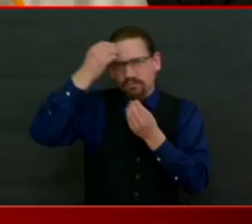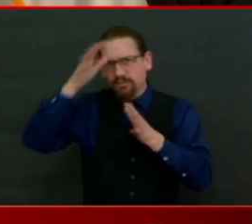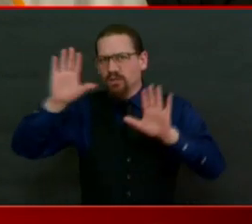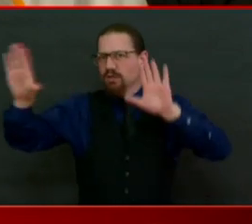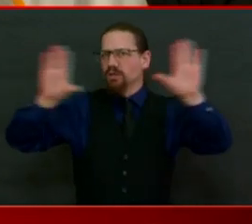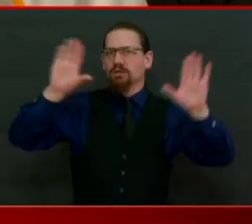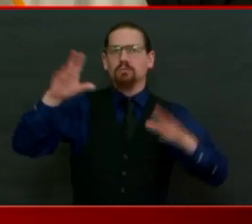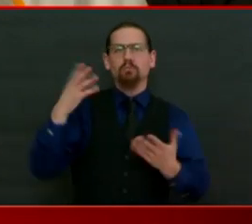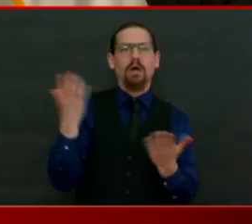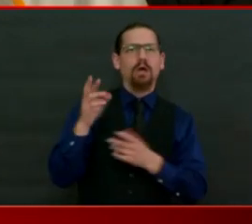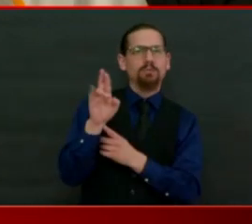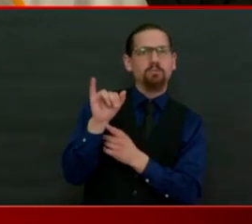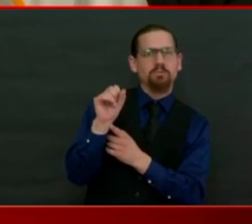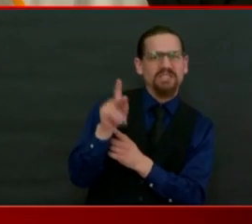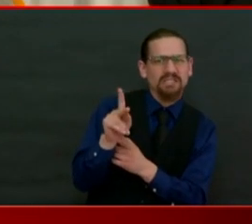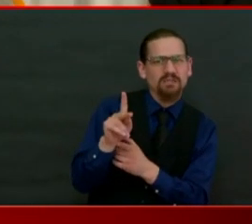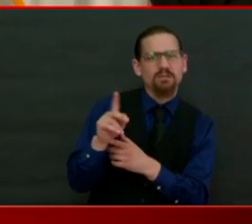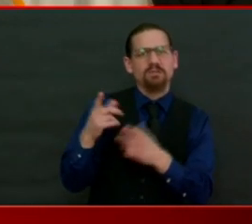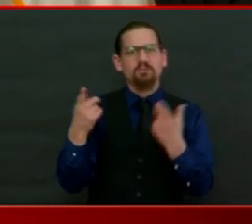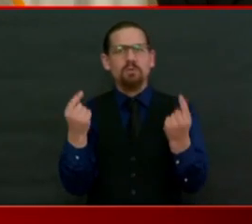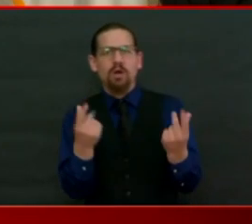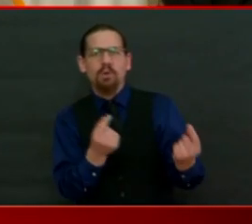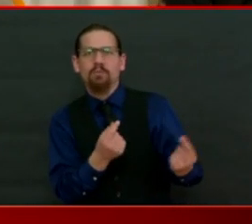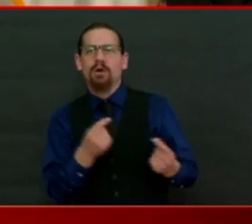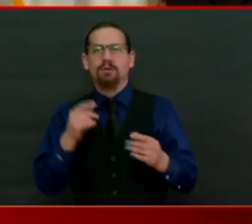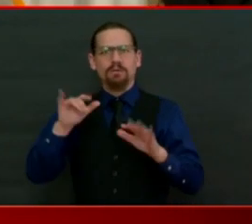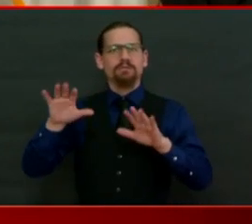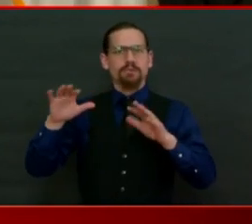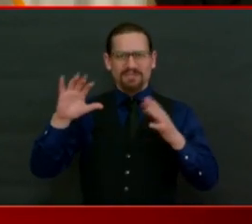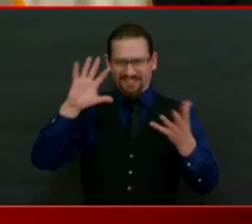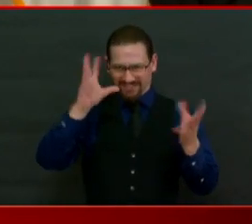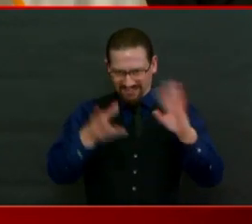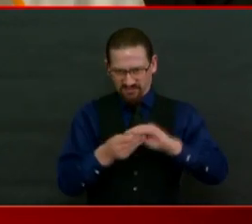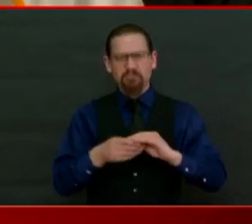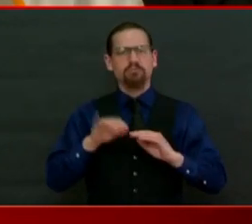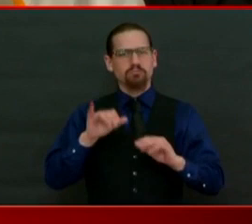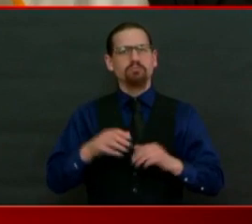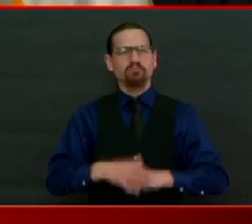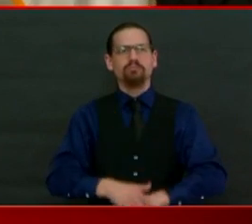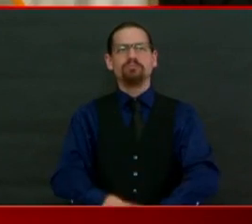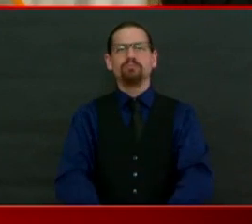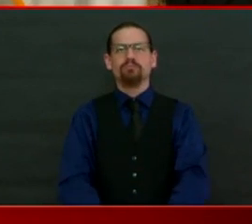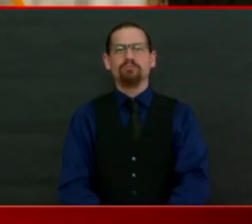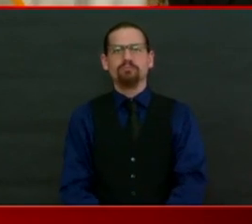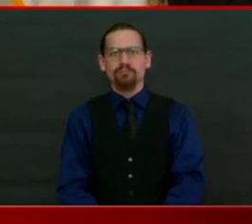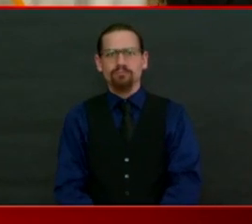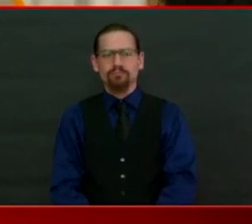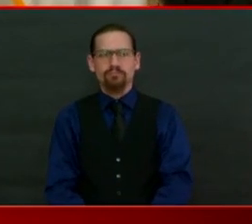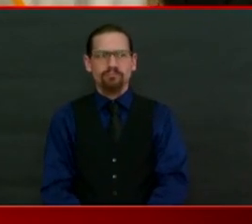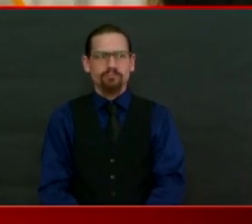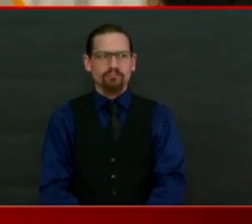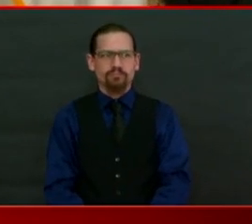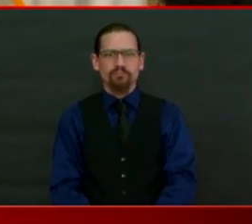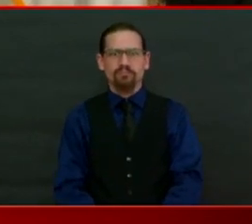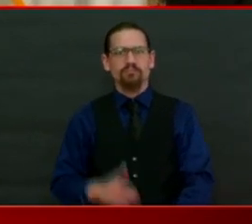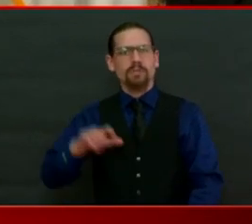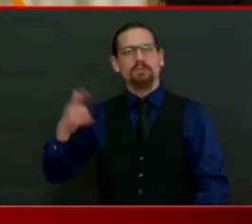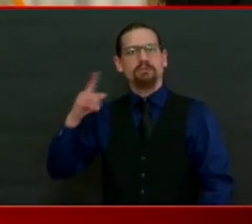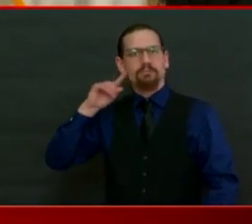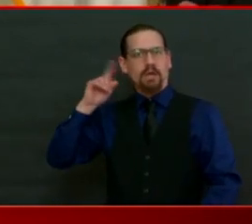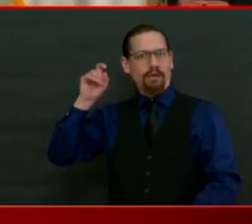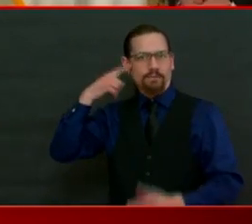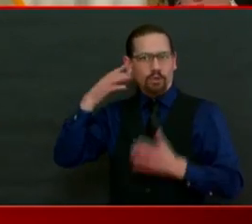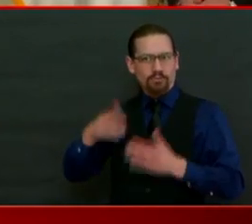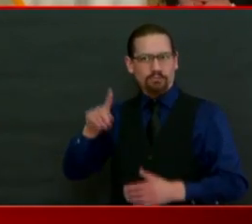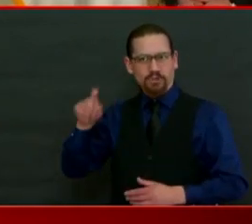have unfortunately passed away. Governor, the next question is from John Howell at the Warwick Beacon. He notes that the question was